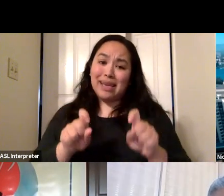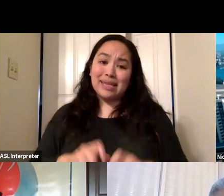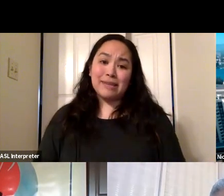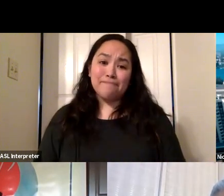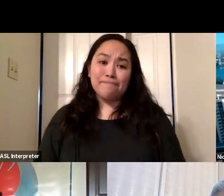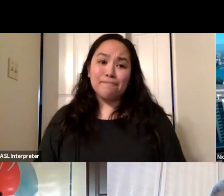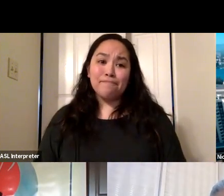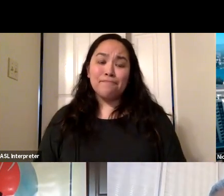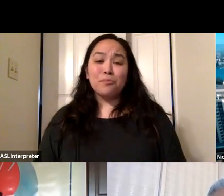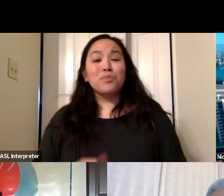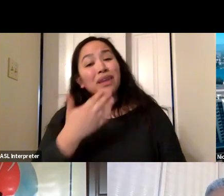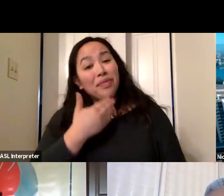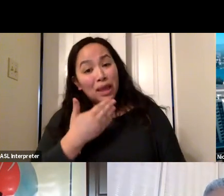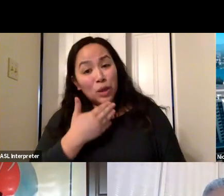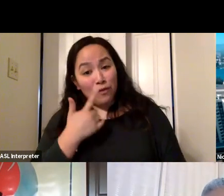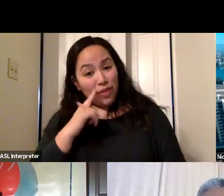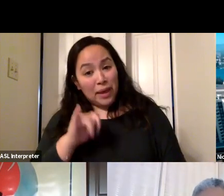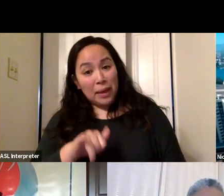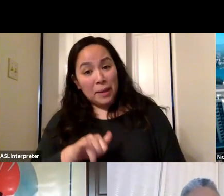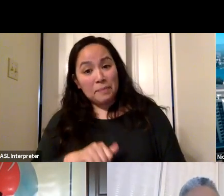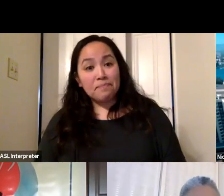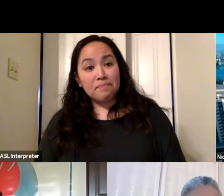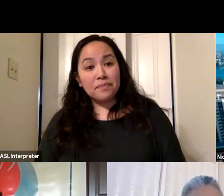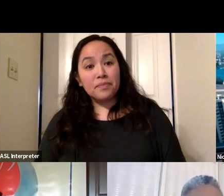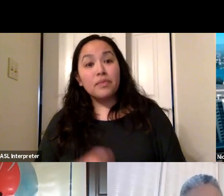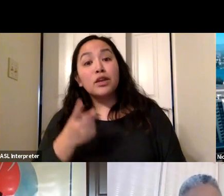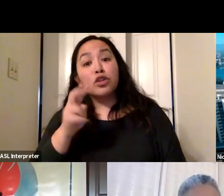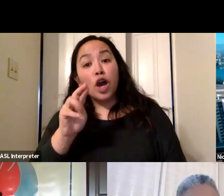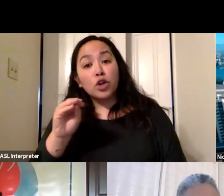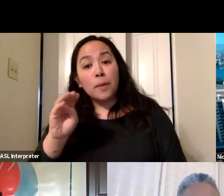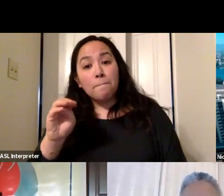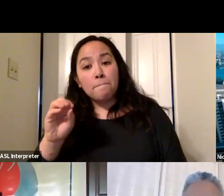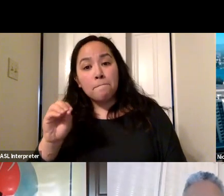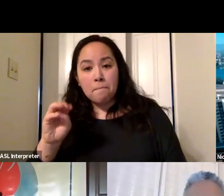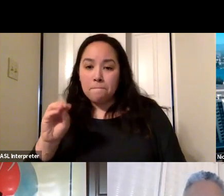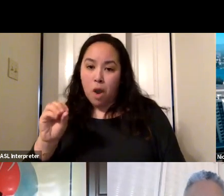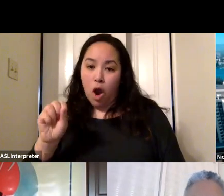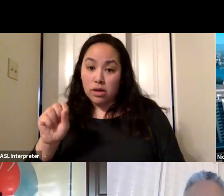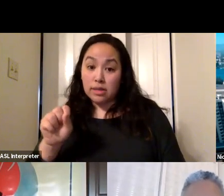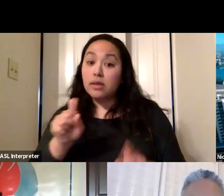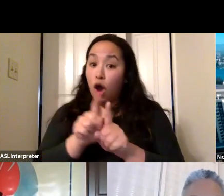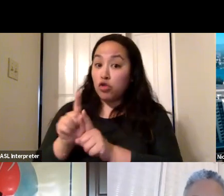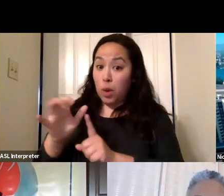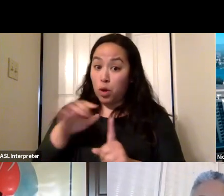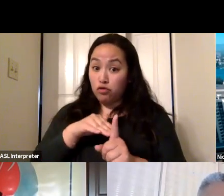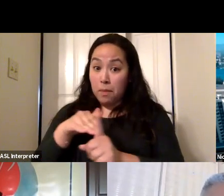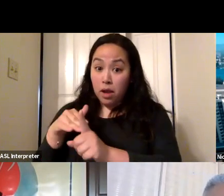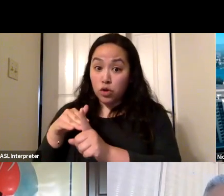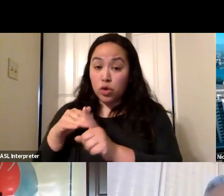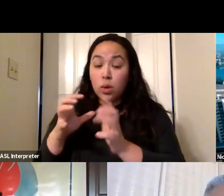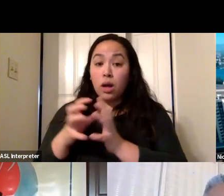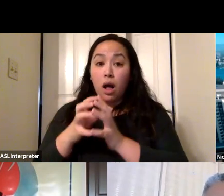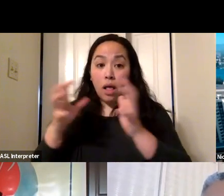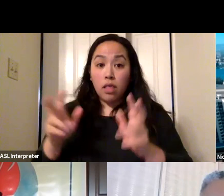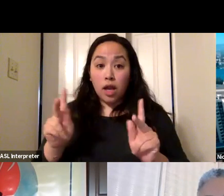Yeah, thank you so much for that. Yes, Dr. Moss. I was just going to add. And it's just a reminder that there's a lot of people that